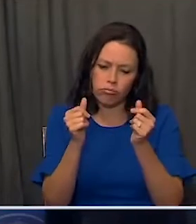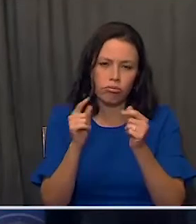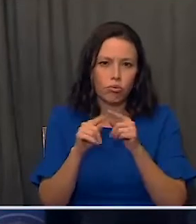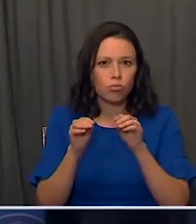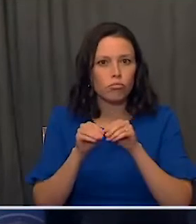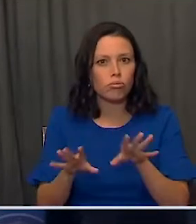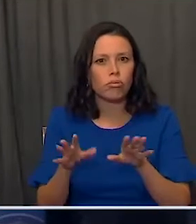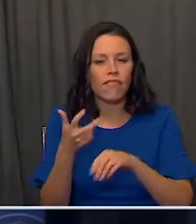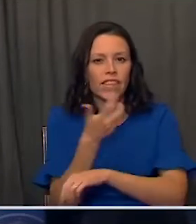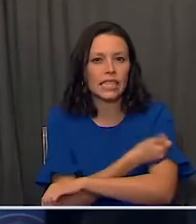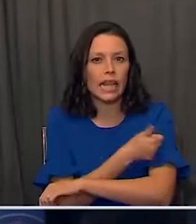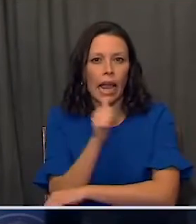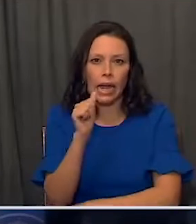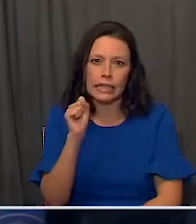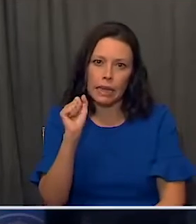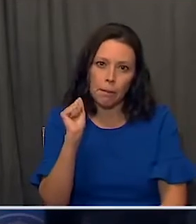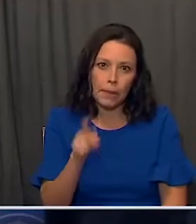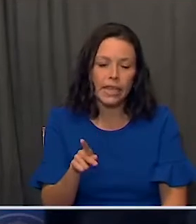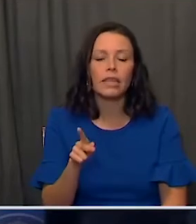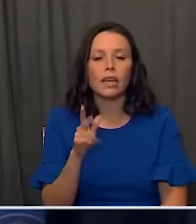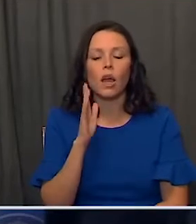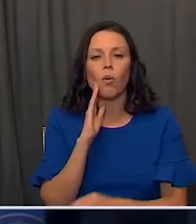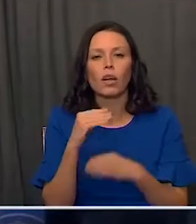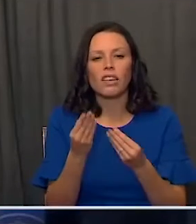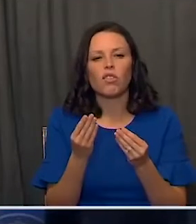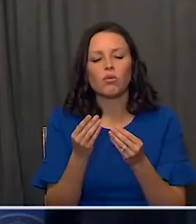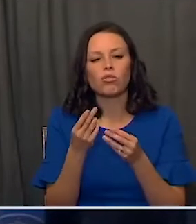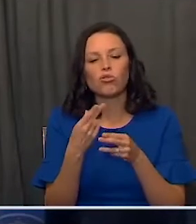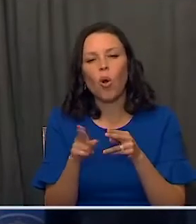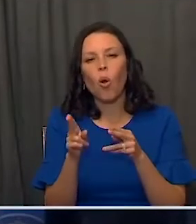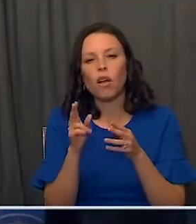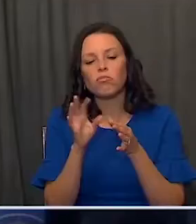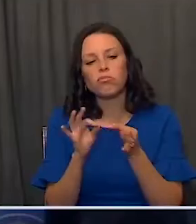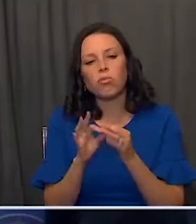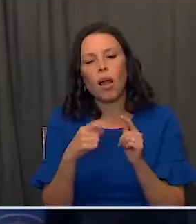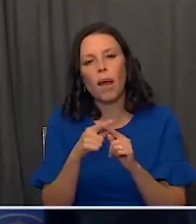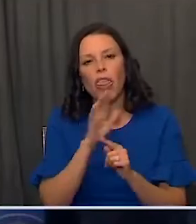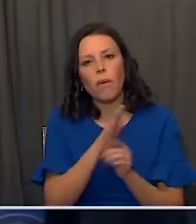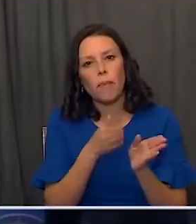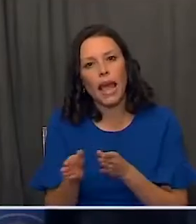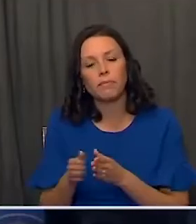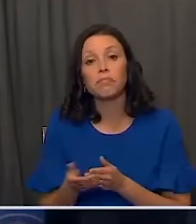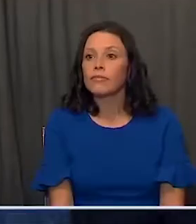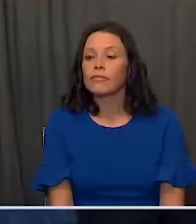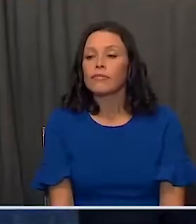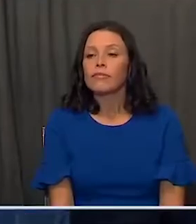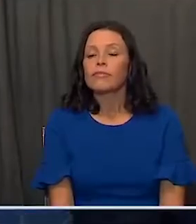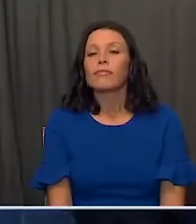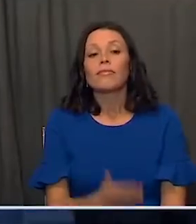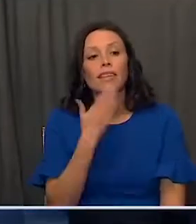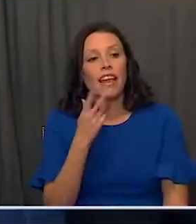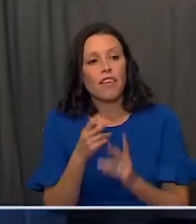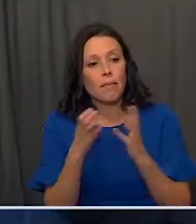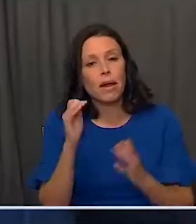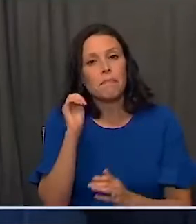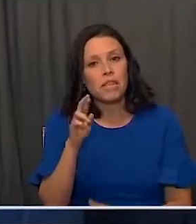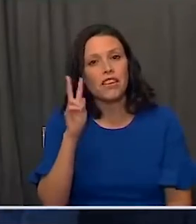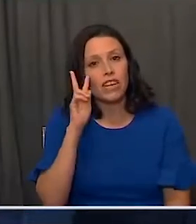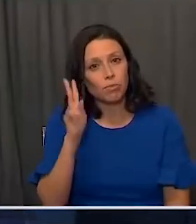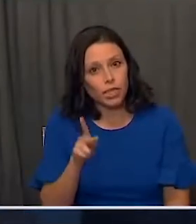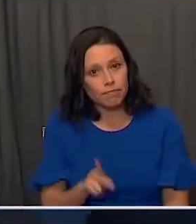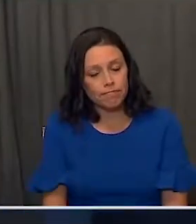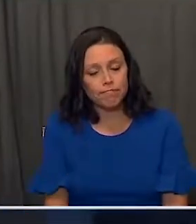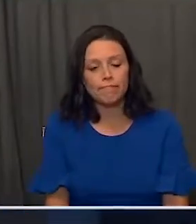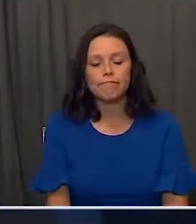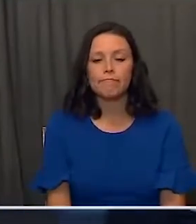vaccines as soon as they're available, to give you a brief outline on that plan. So, Dr. Fauci. Thank you very much, Mr. Vice President.